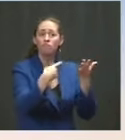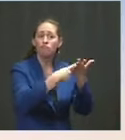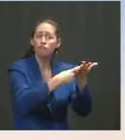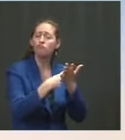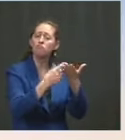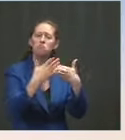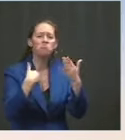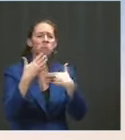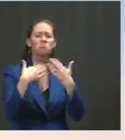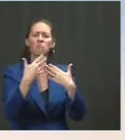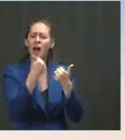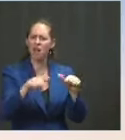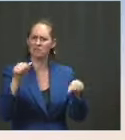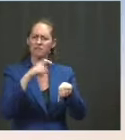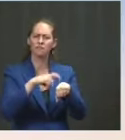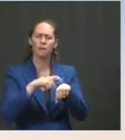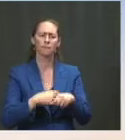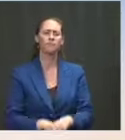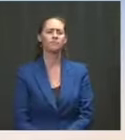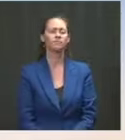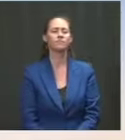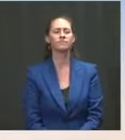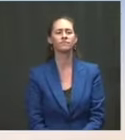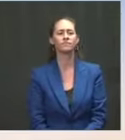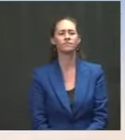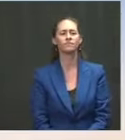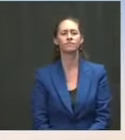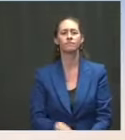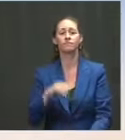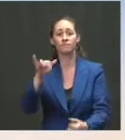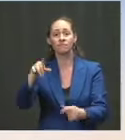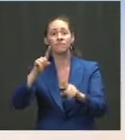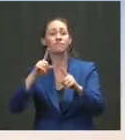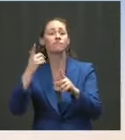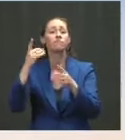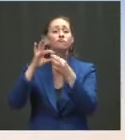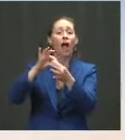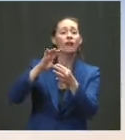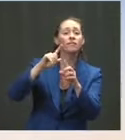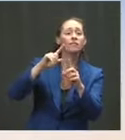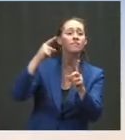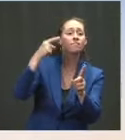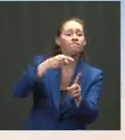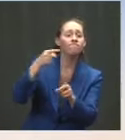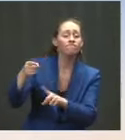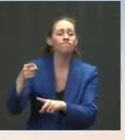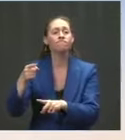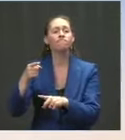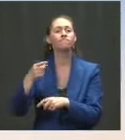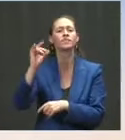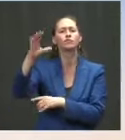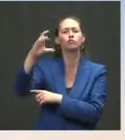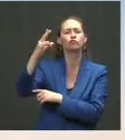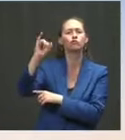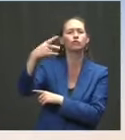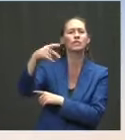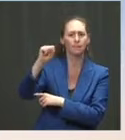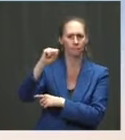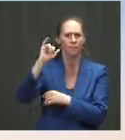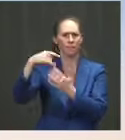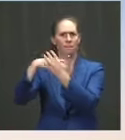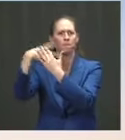expect to proceed in the fall, including work on CHIP's legislation, helping to address issues in our supply chain that are impacting